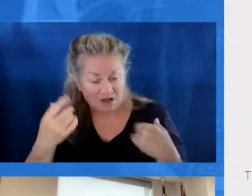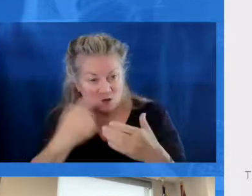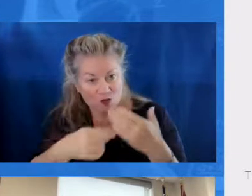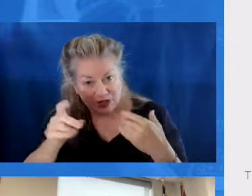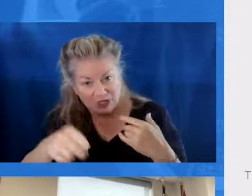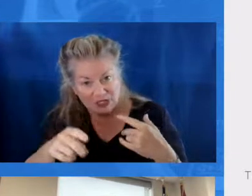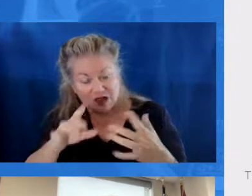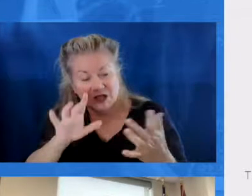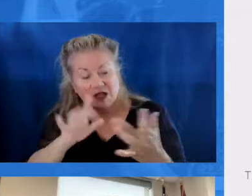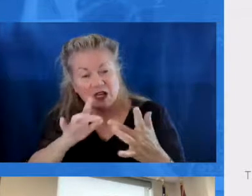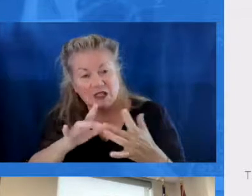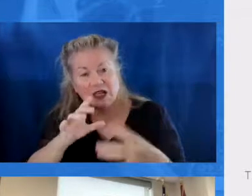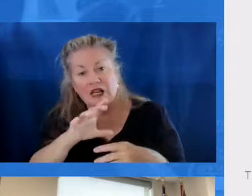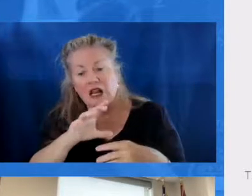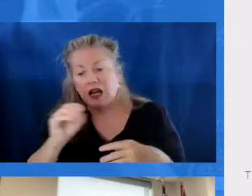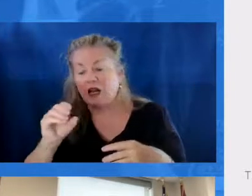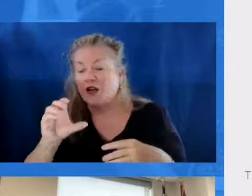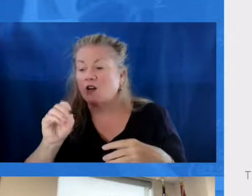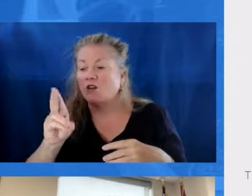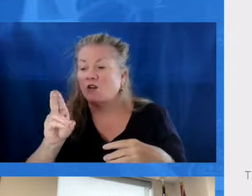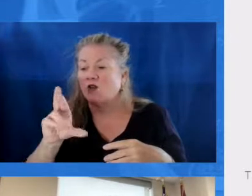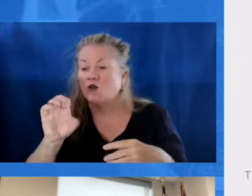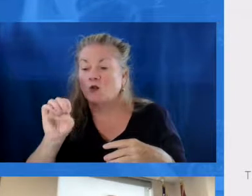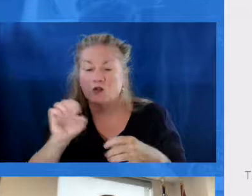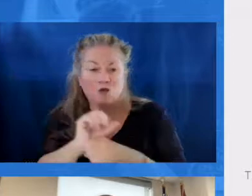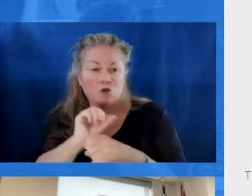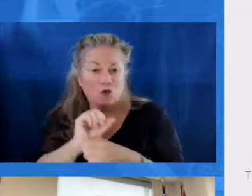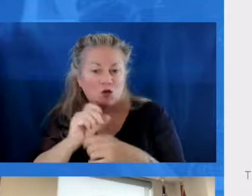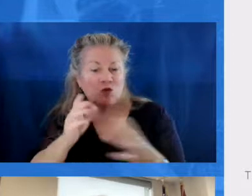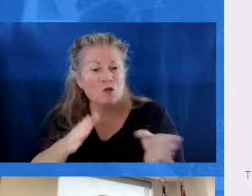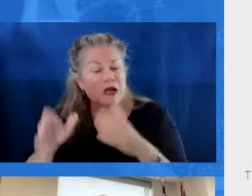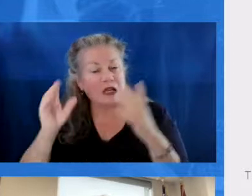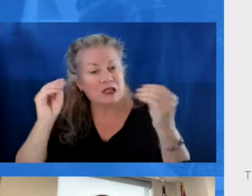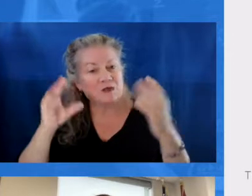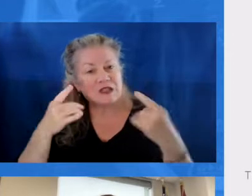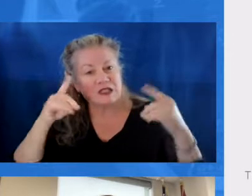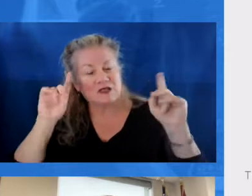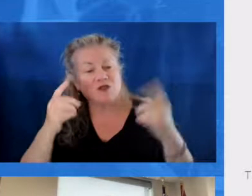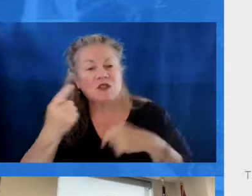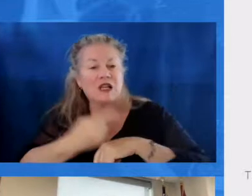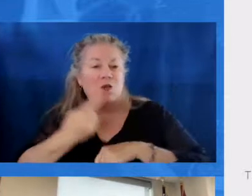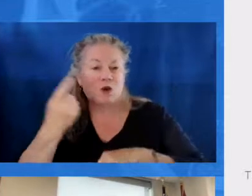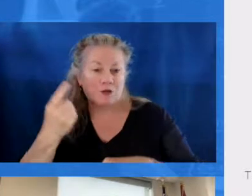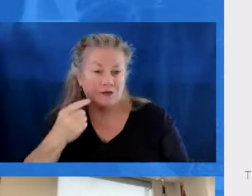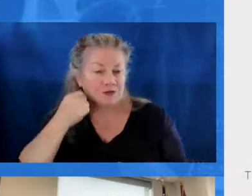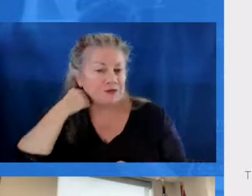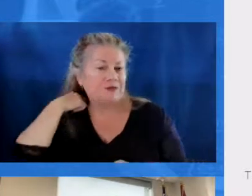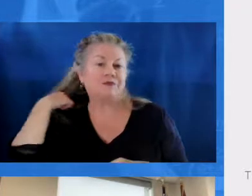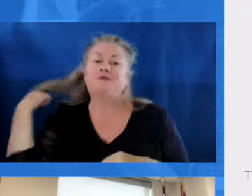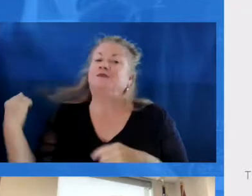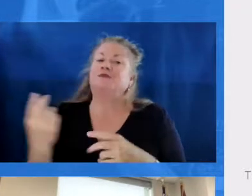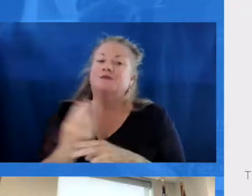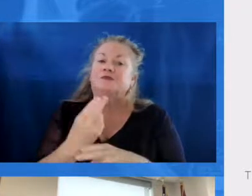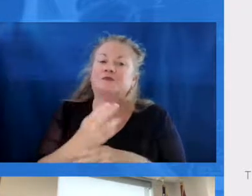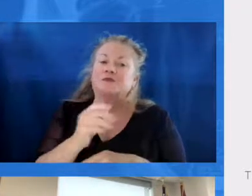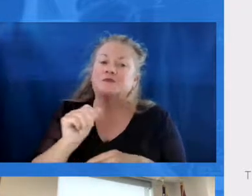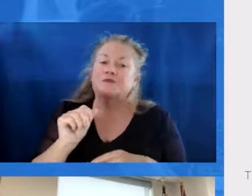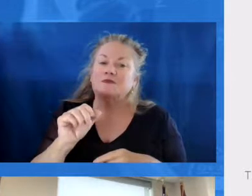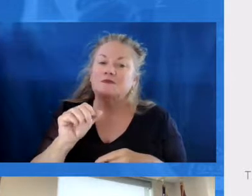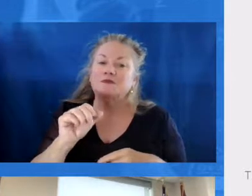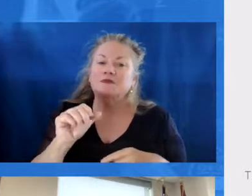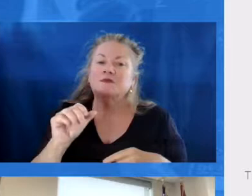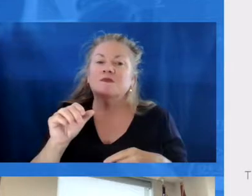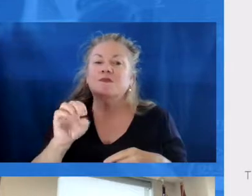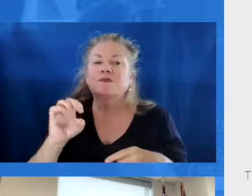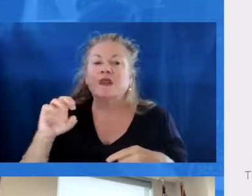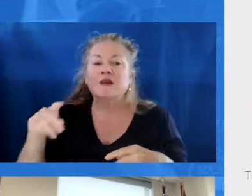have what they need in terms of content and coursework to prepare our teachers to be successful on day one. We used ARP